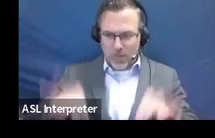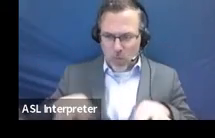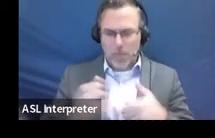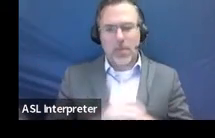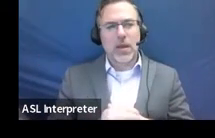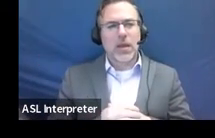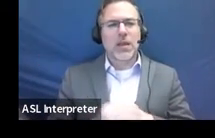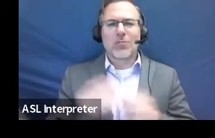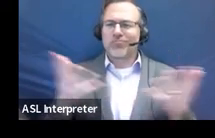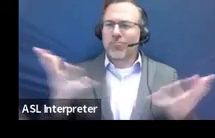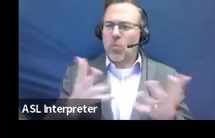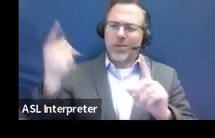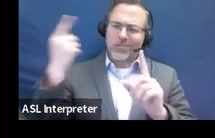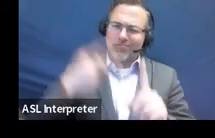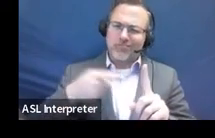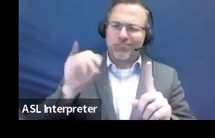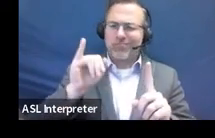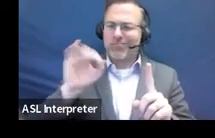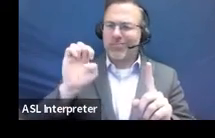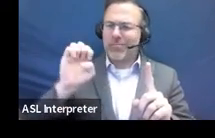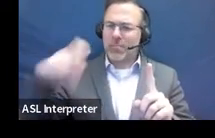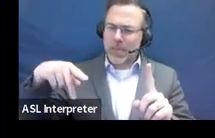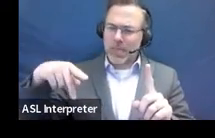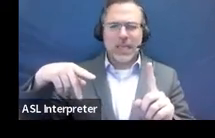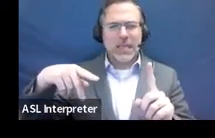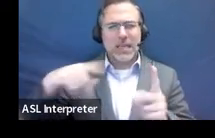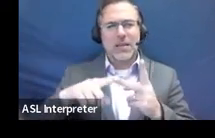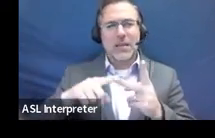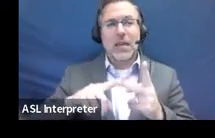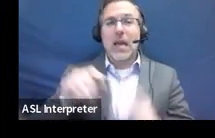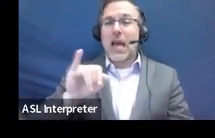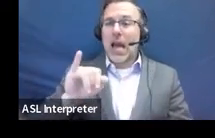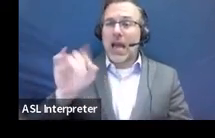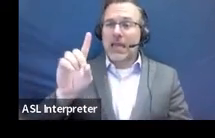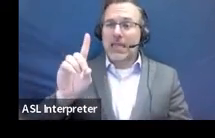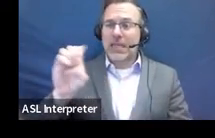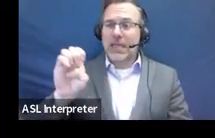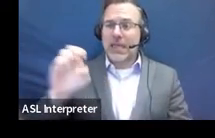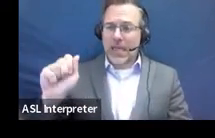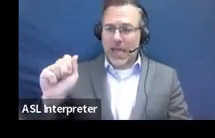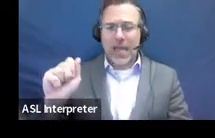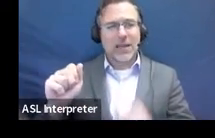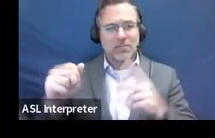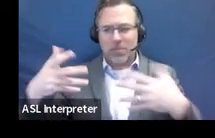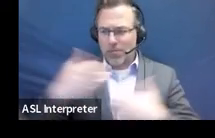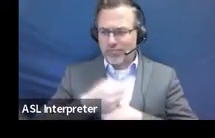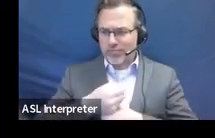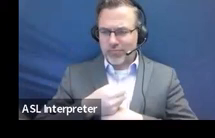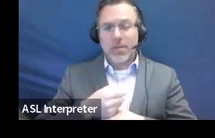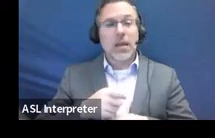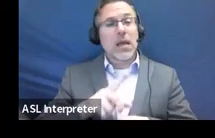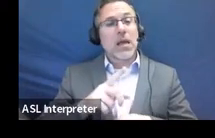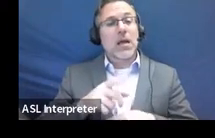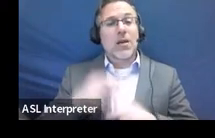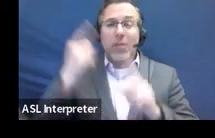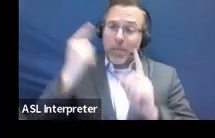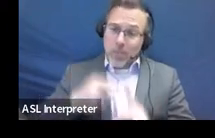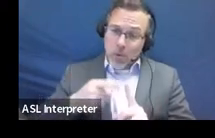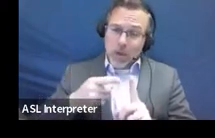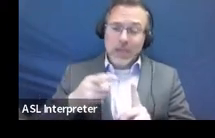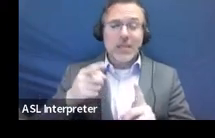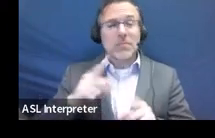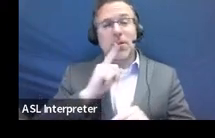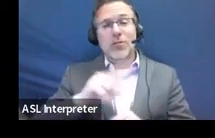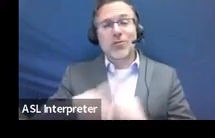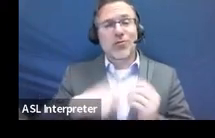purpose of an IEP and IDEA says that an IEP is to ensure that all children with disabilities have available